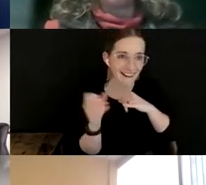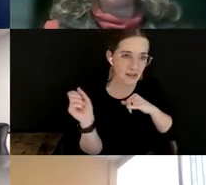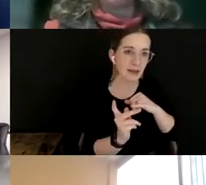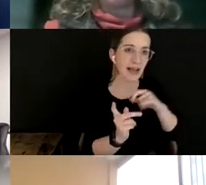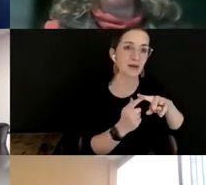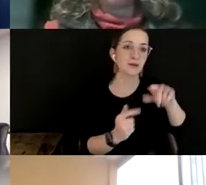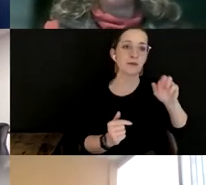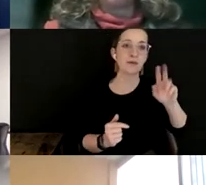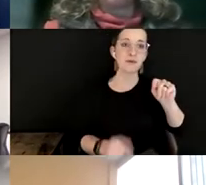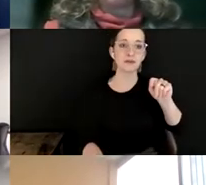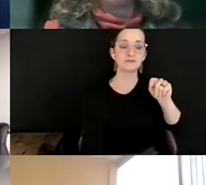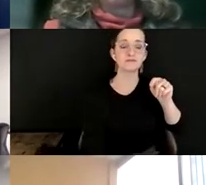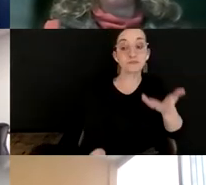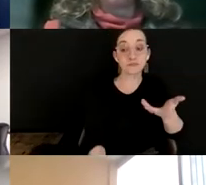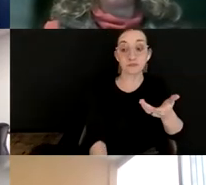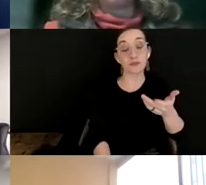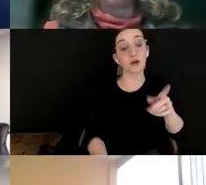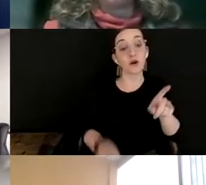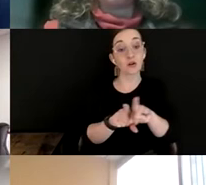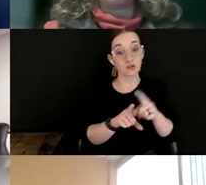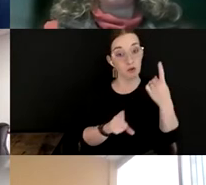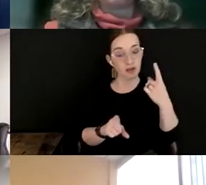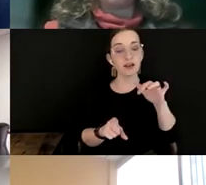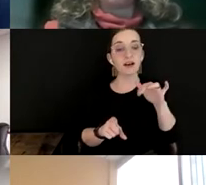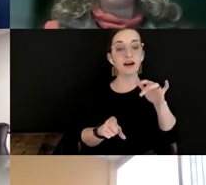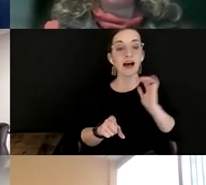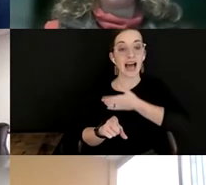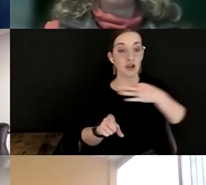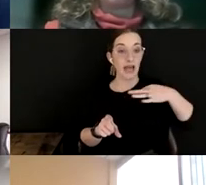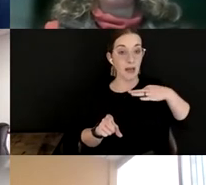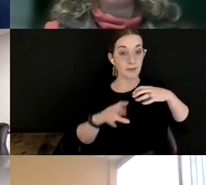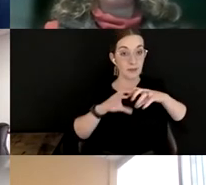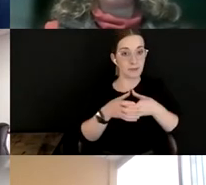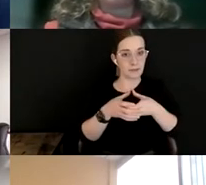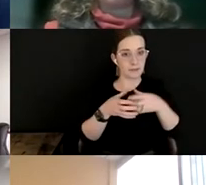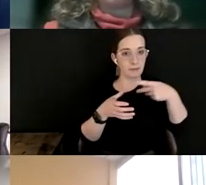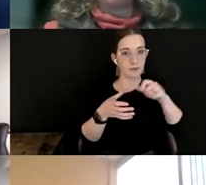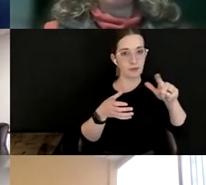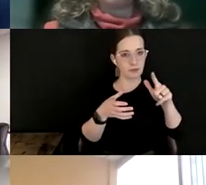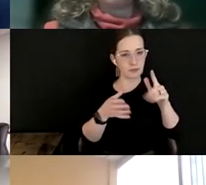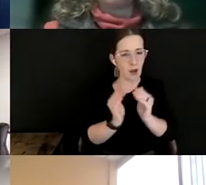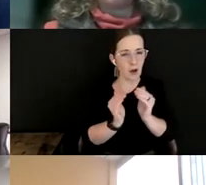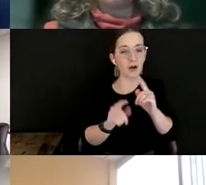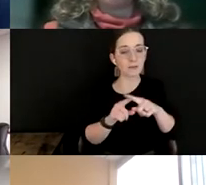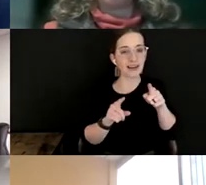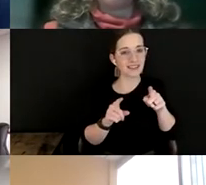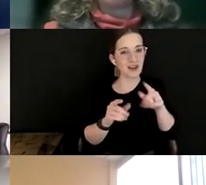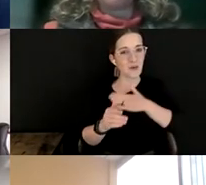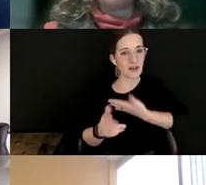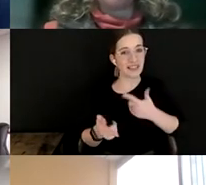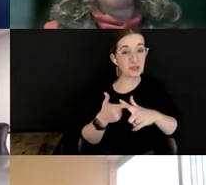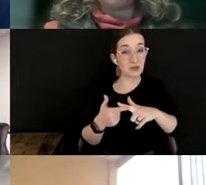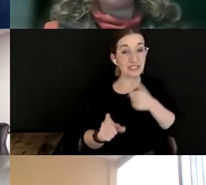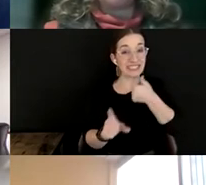us, but our applicant pools, although small, were willing to self-identify in their application